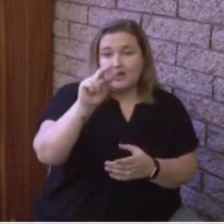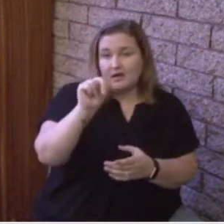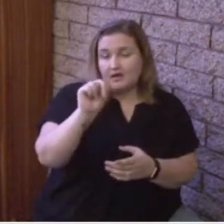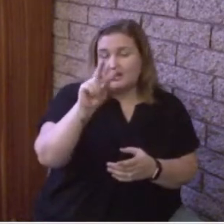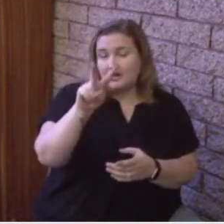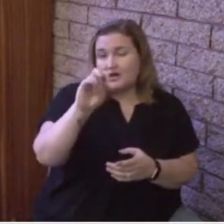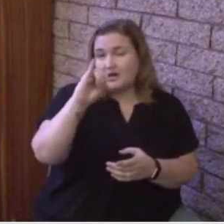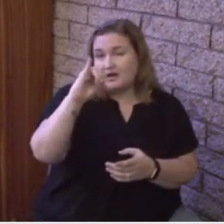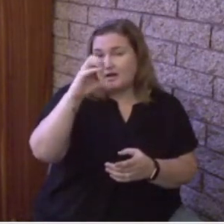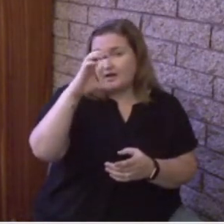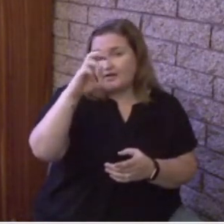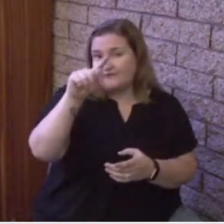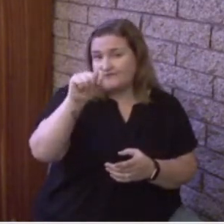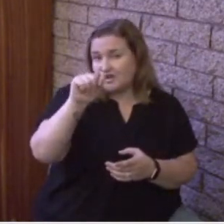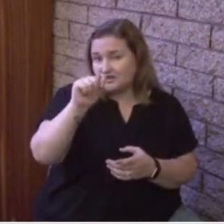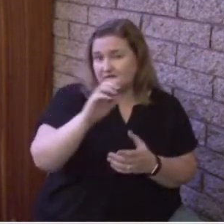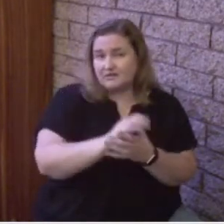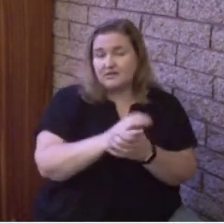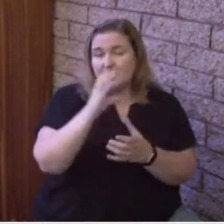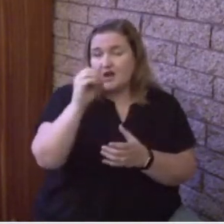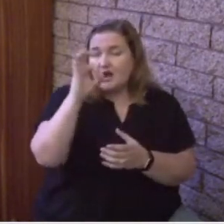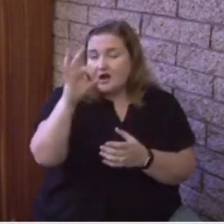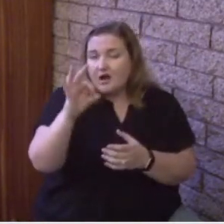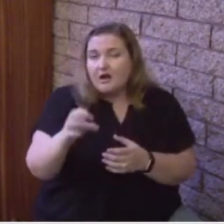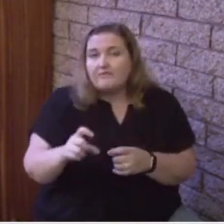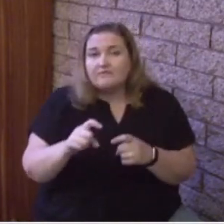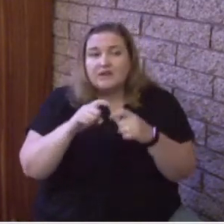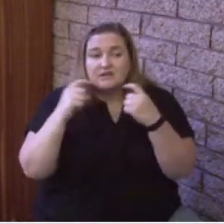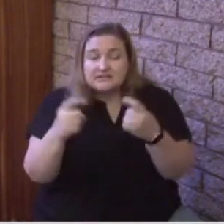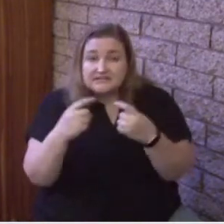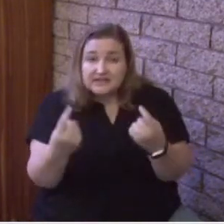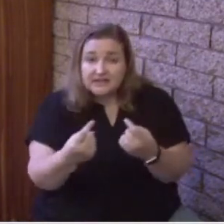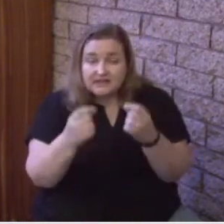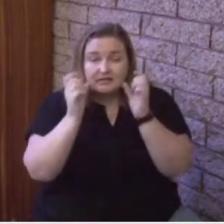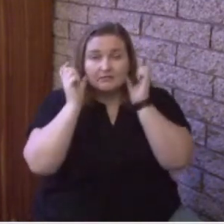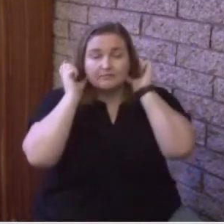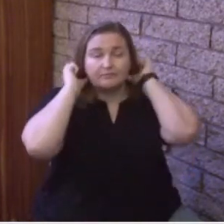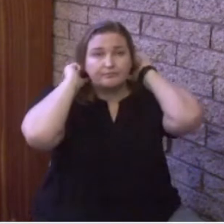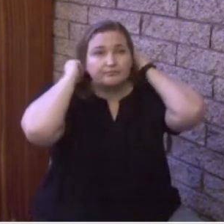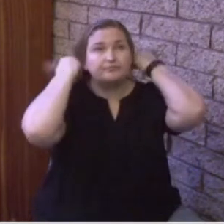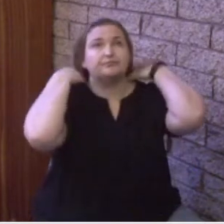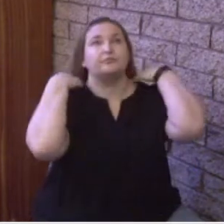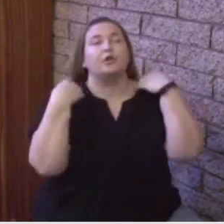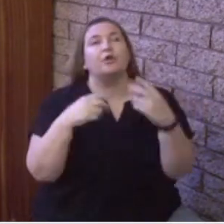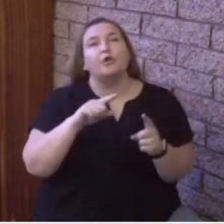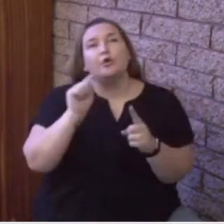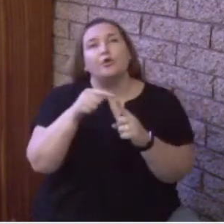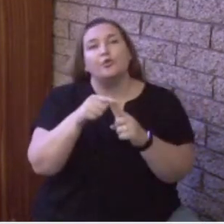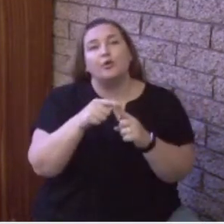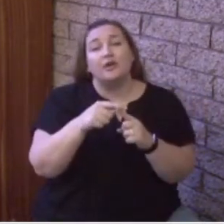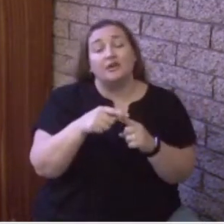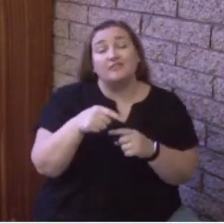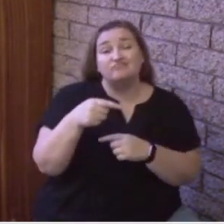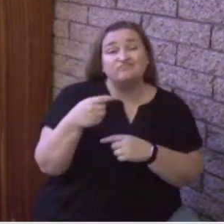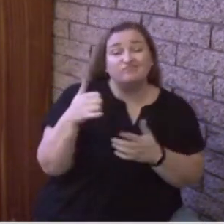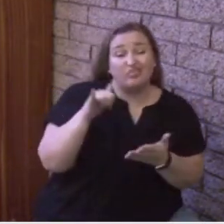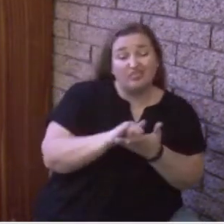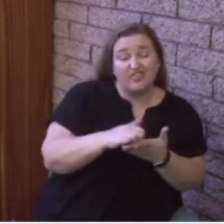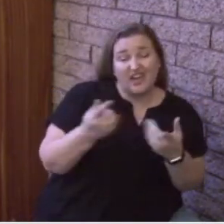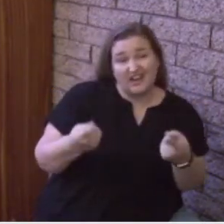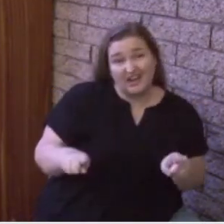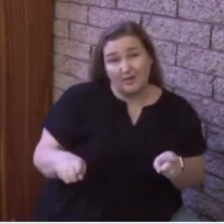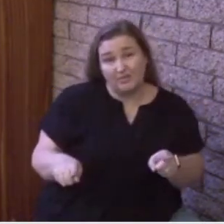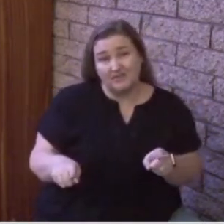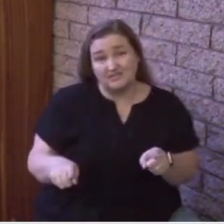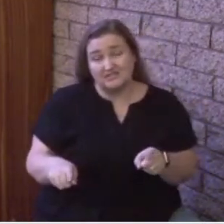that brink in your walk. But I can tell you, when you are convicted of your sin, and you